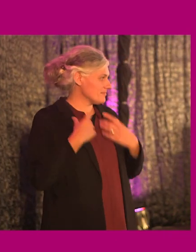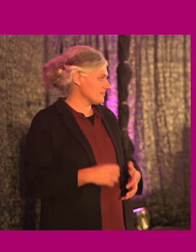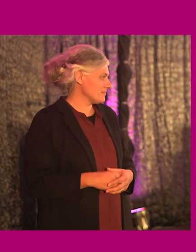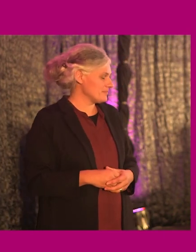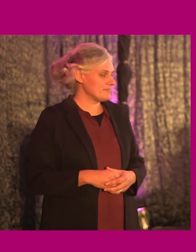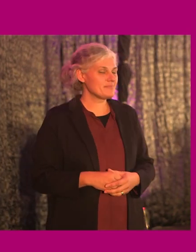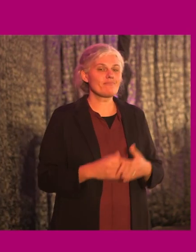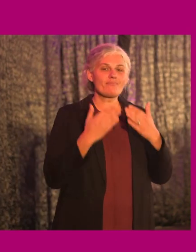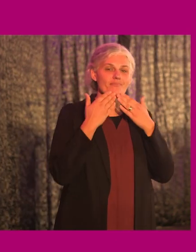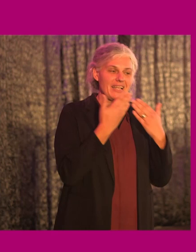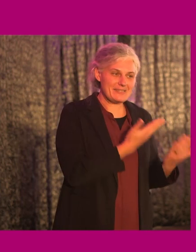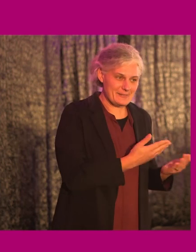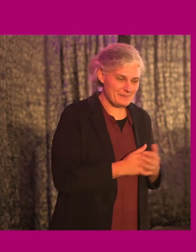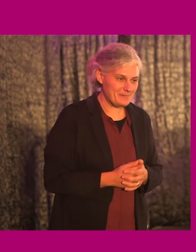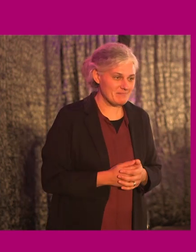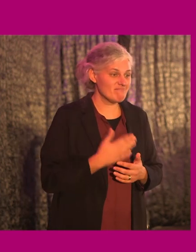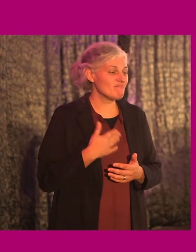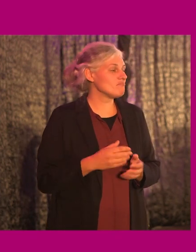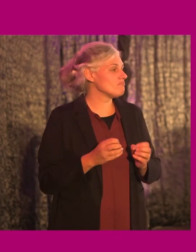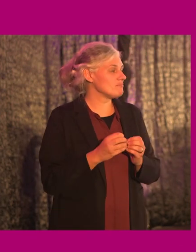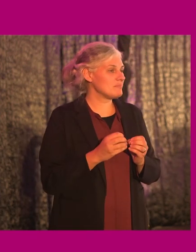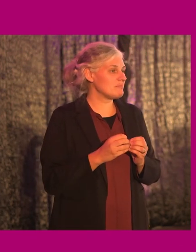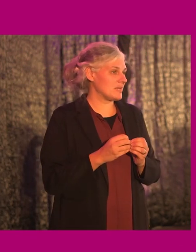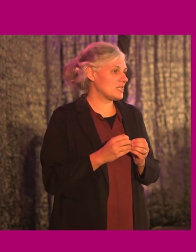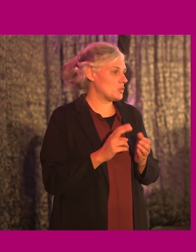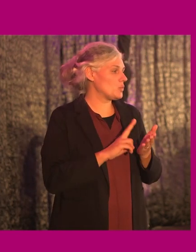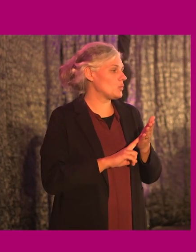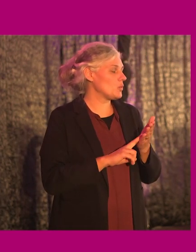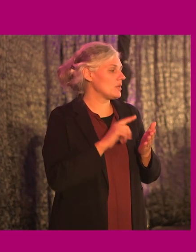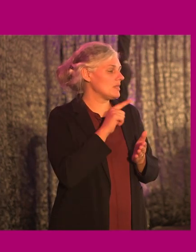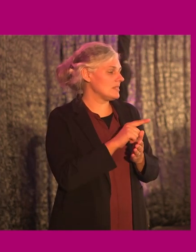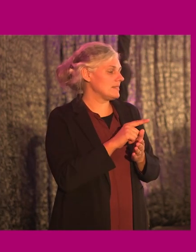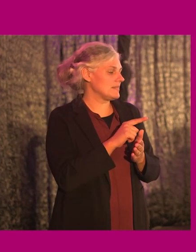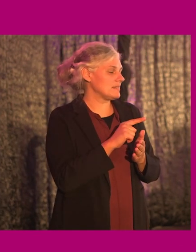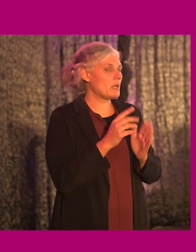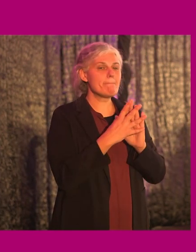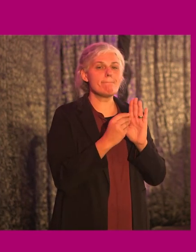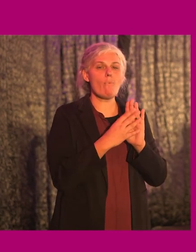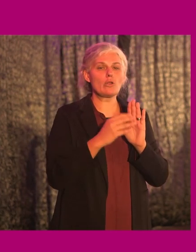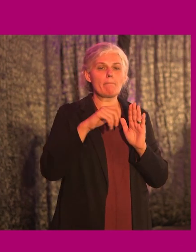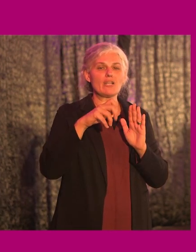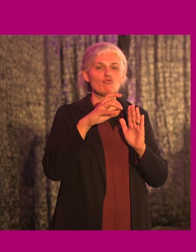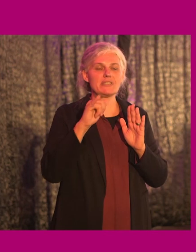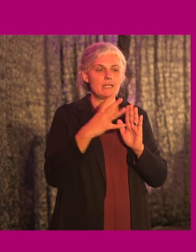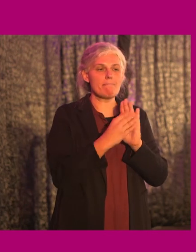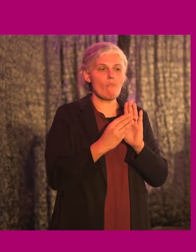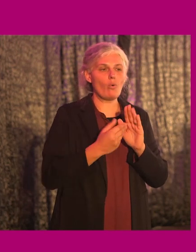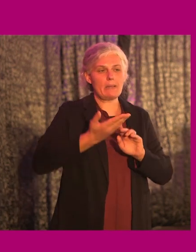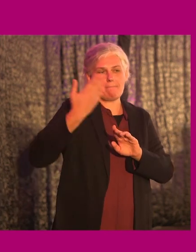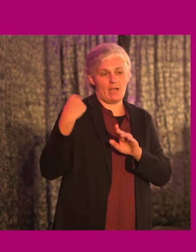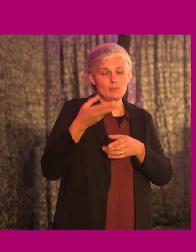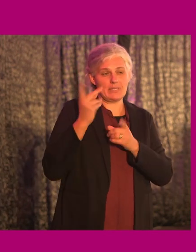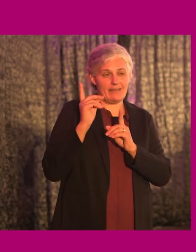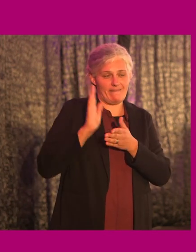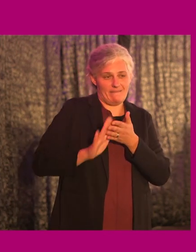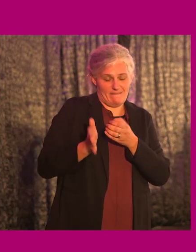Thanks for that, Pamela. And can I just say that we've recently used that, uh, maturity model in pass, uh, for a Deloitte ED&I review we did,